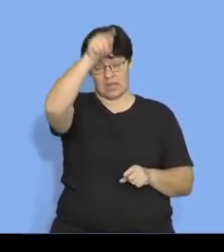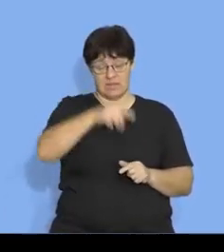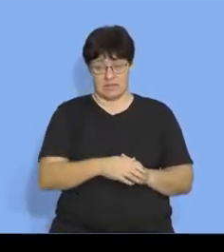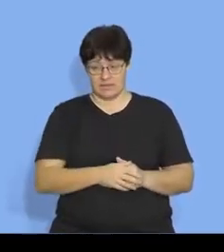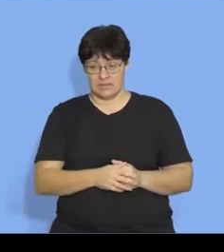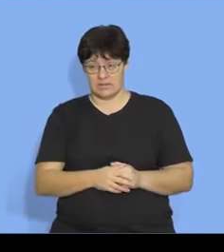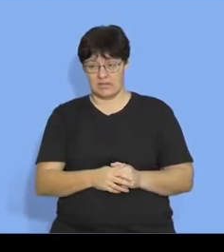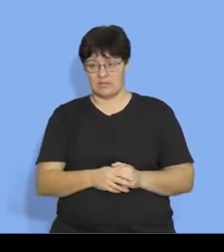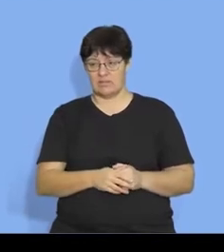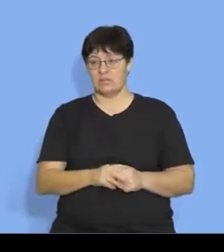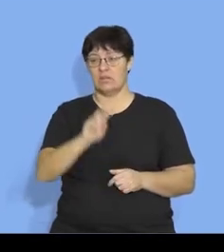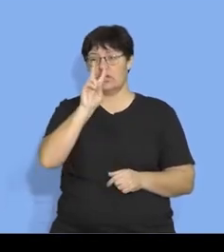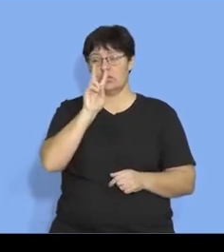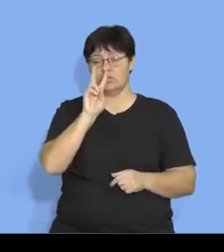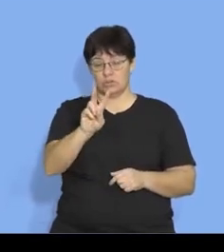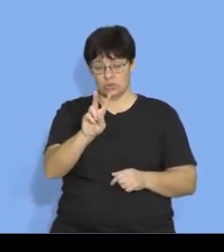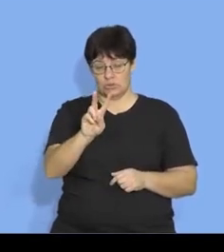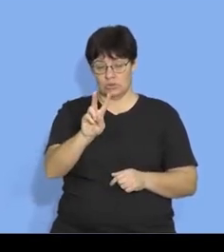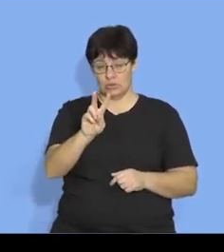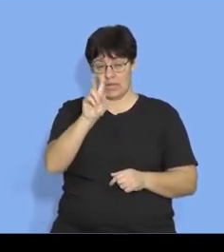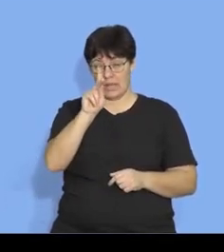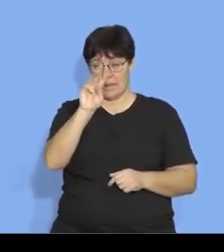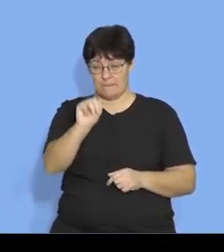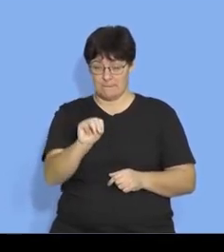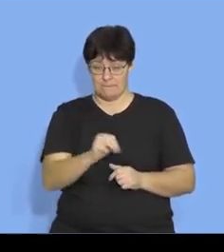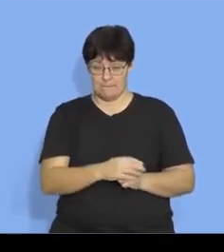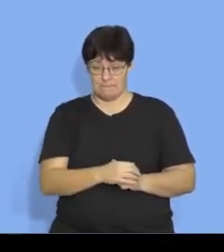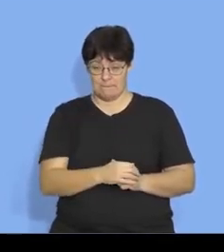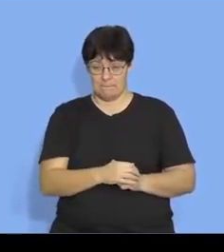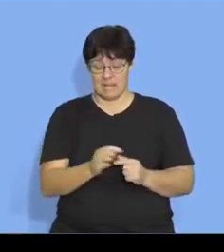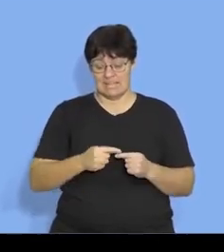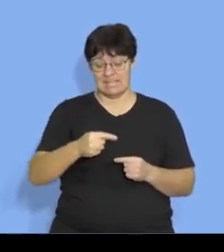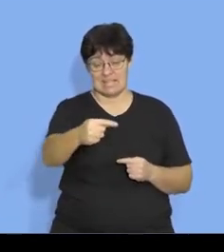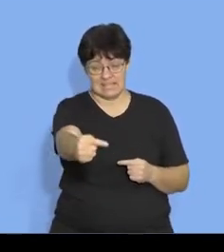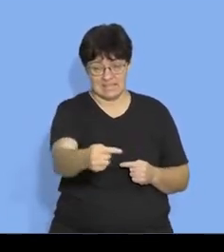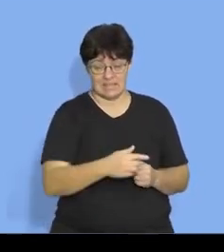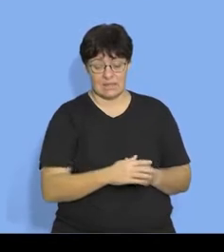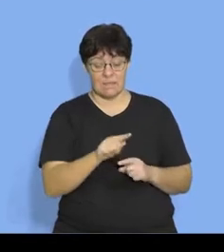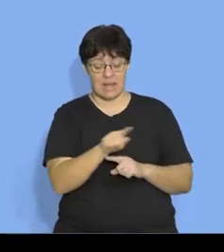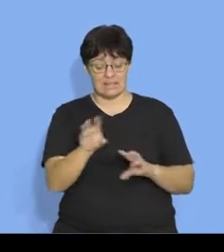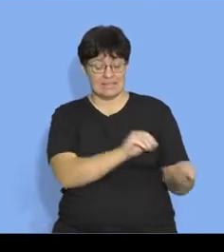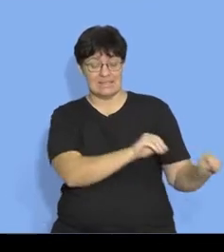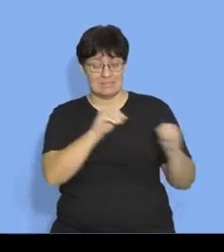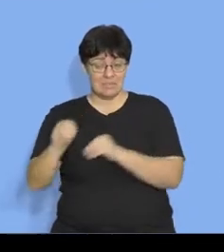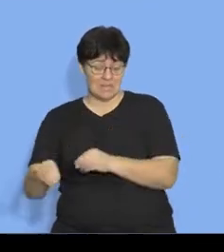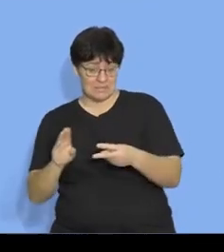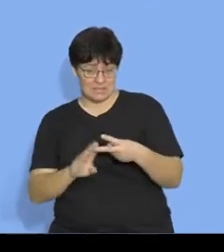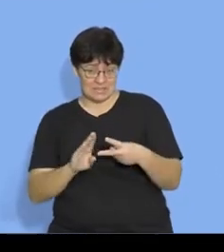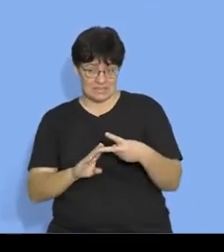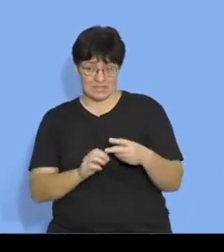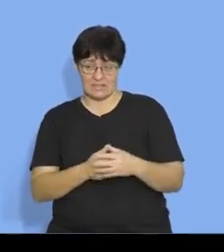that's two kilometers that distance but if i look at her displacement